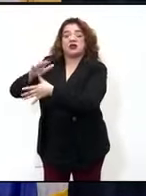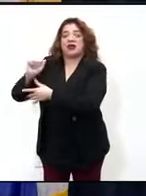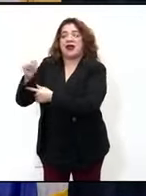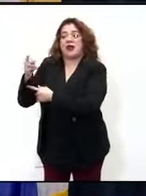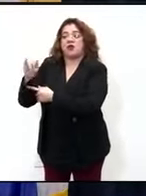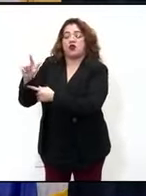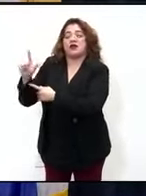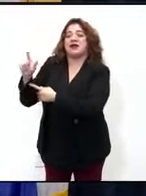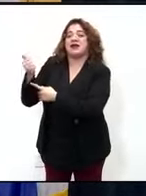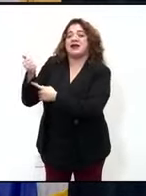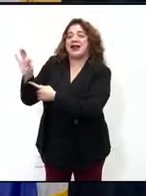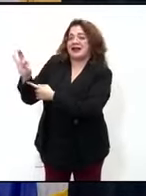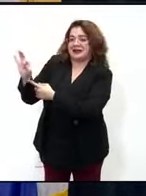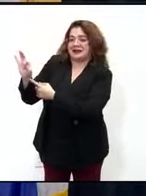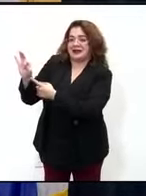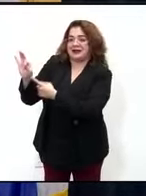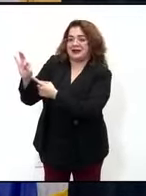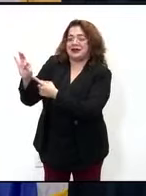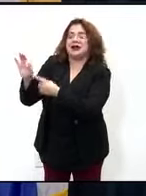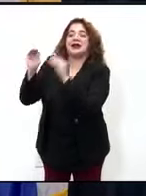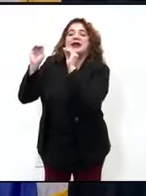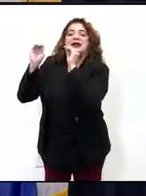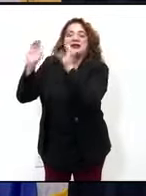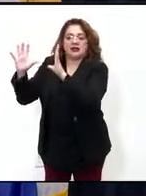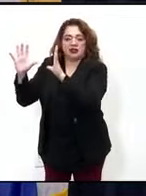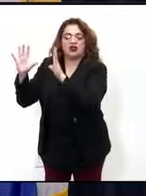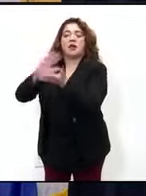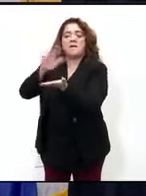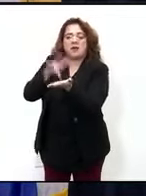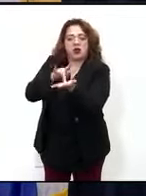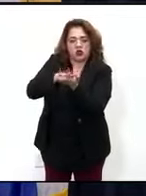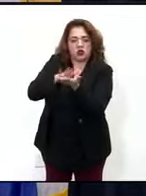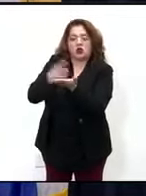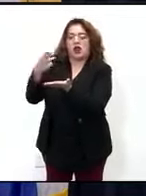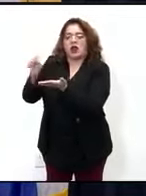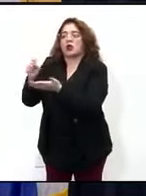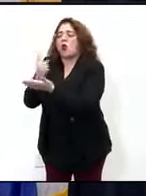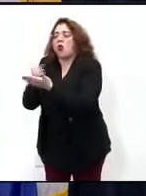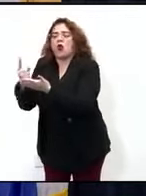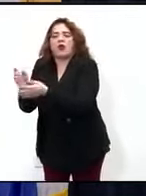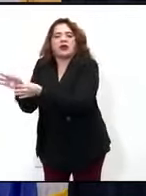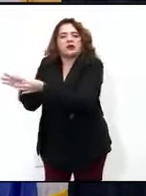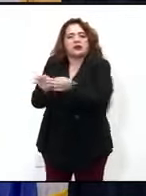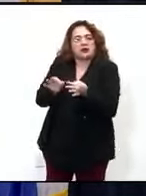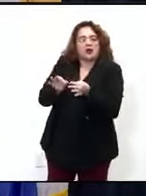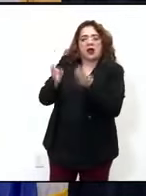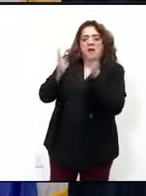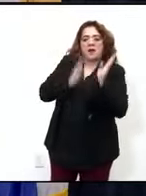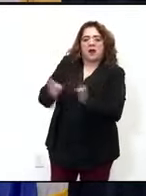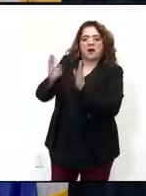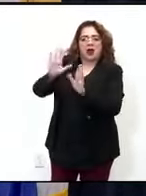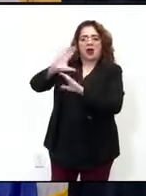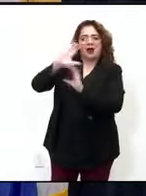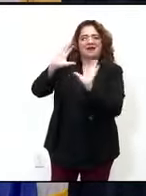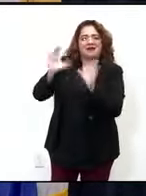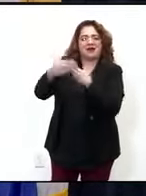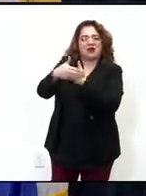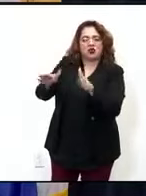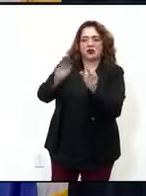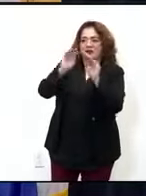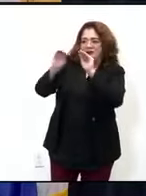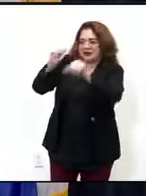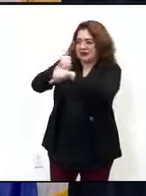19th. Their teachers will also come back. Middle and high school teachers will come back the week before to prepare their classrooms and to